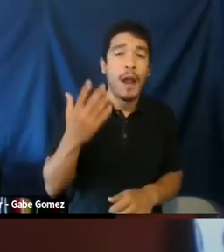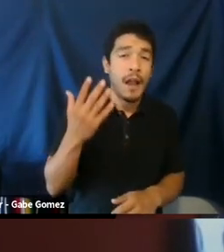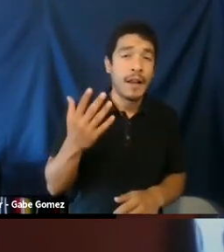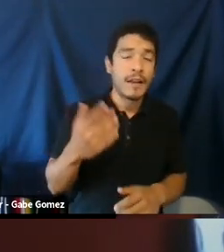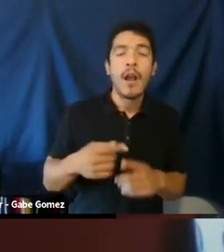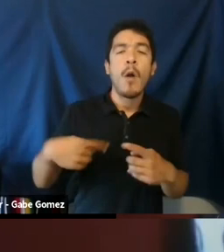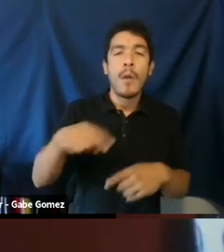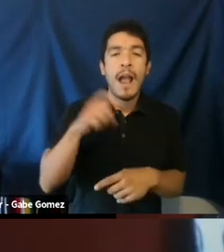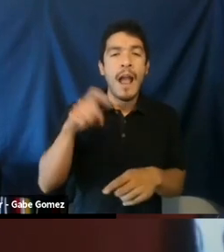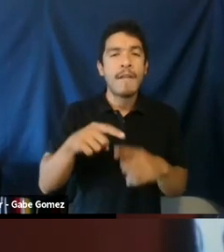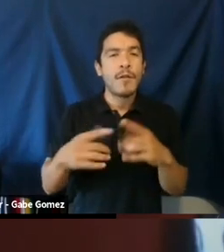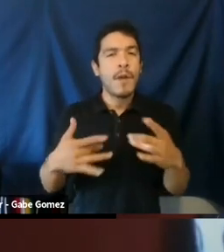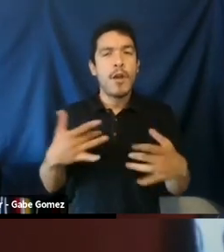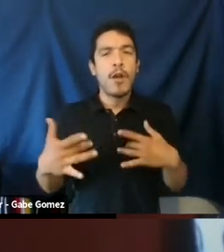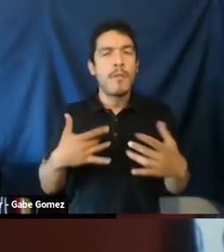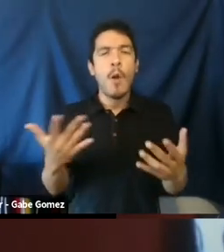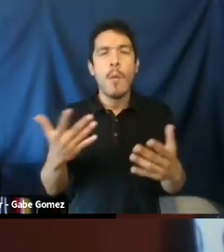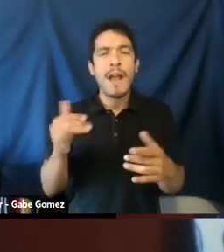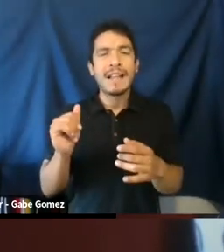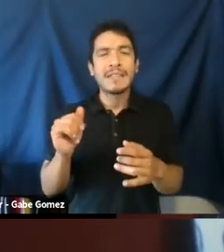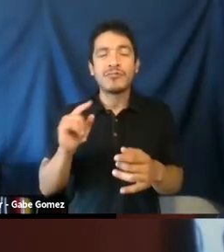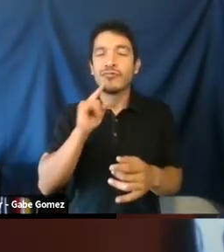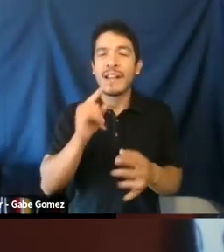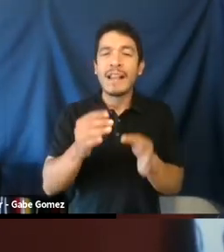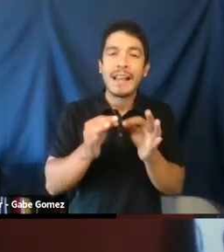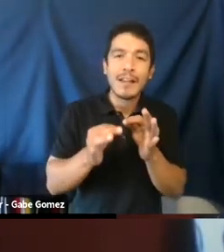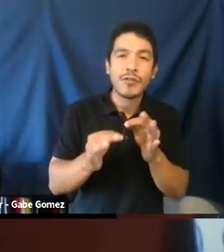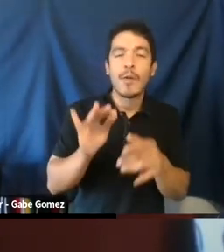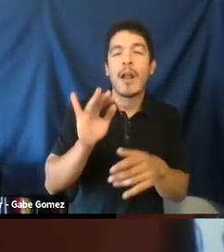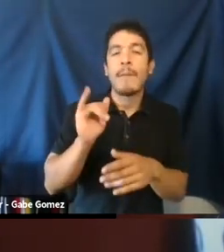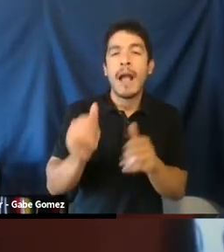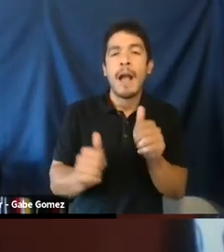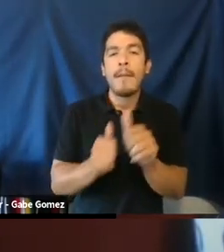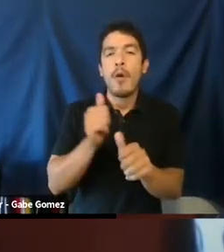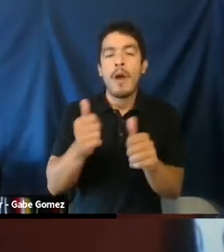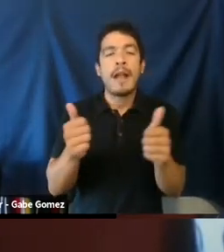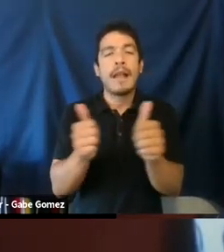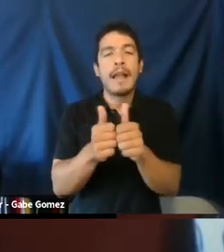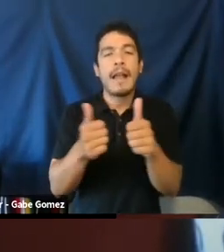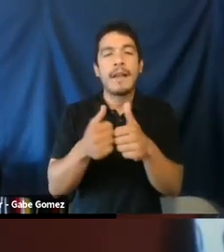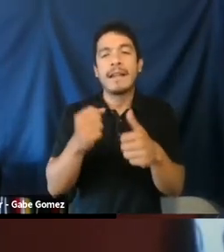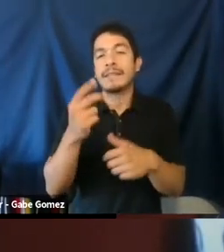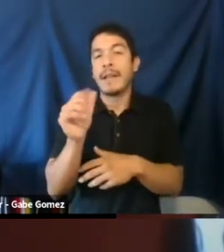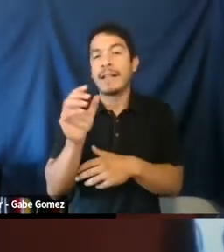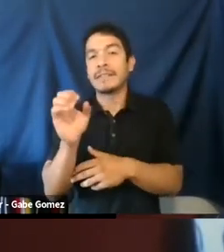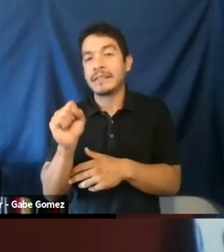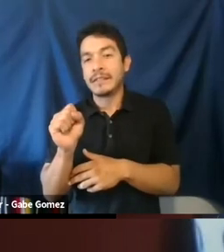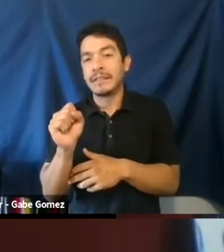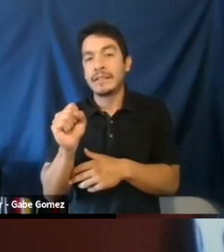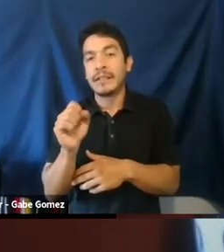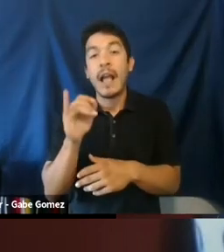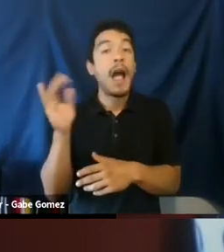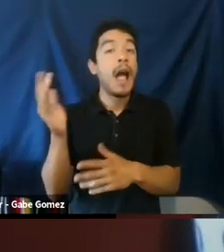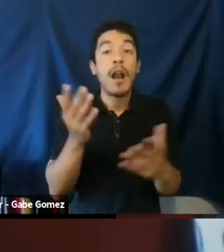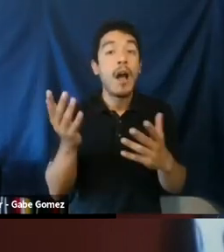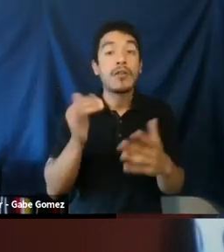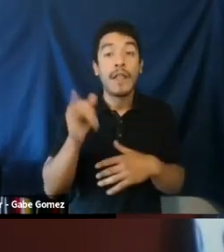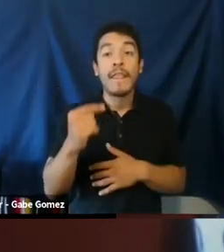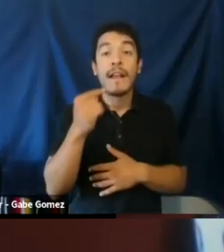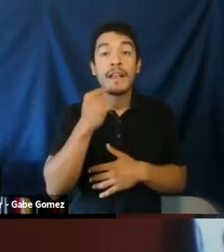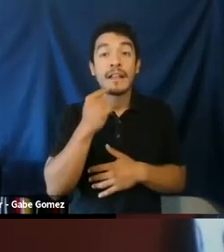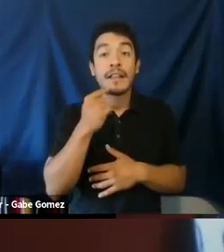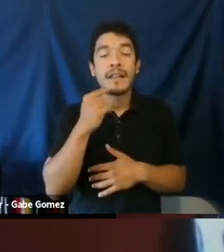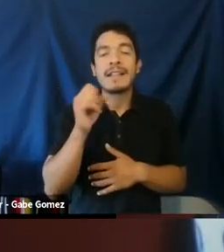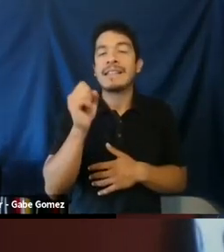killing of people of color by police, mostly white. We have to be concerned about what is interpreted in some, in some gaming